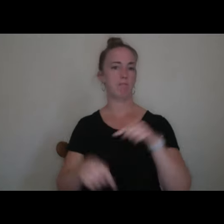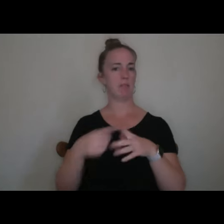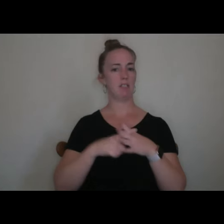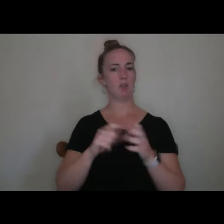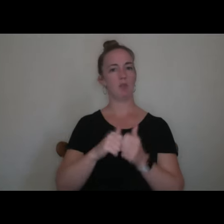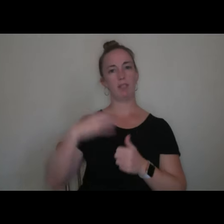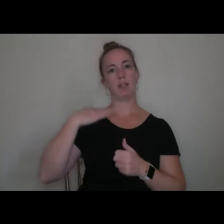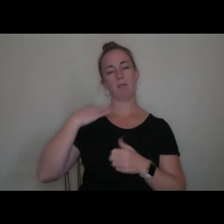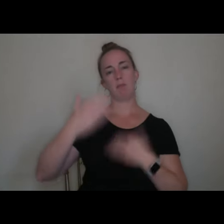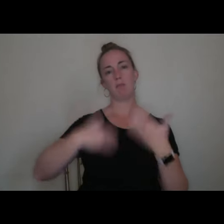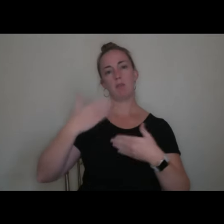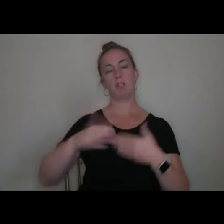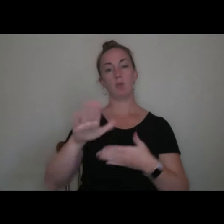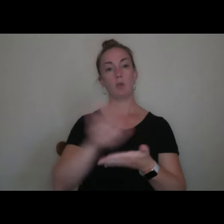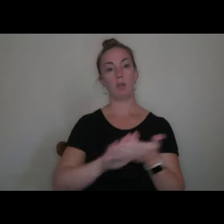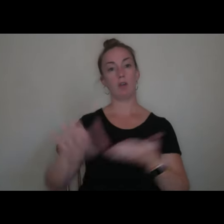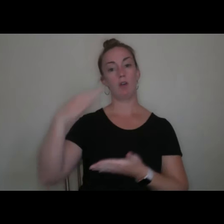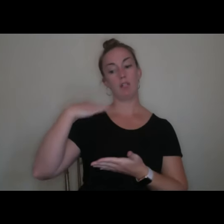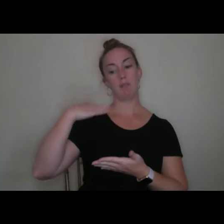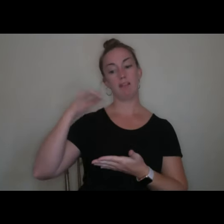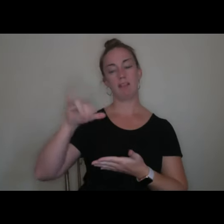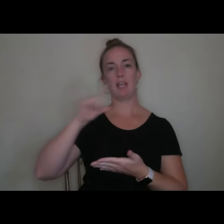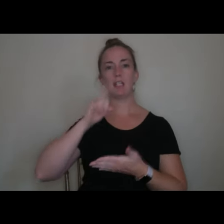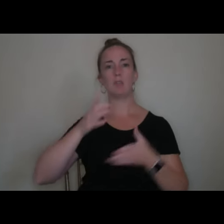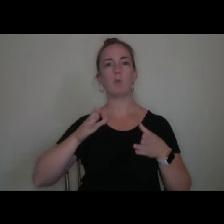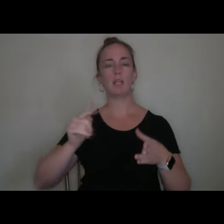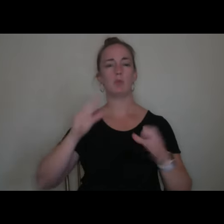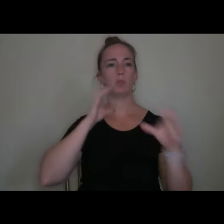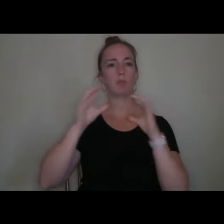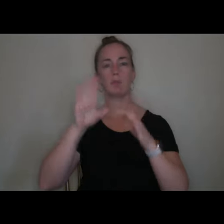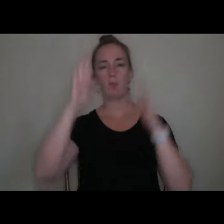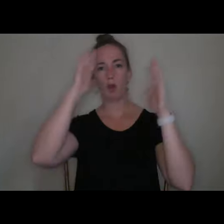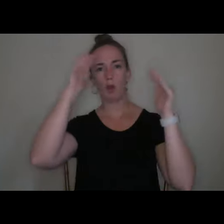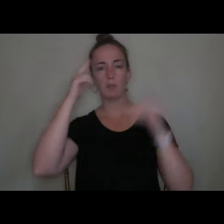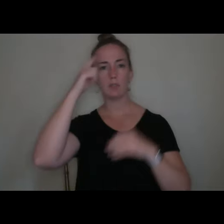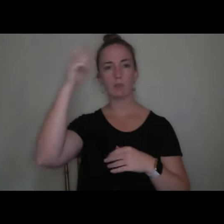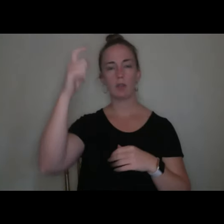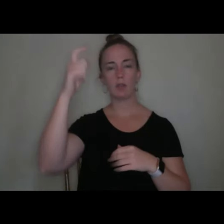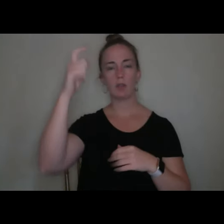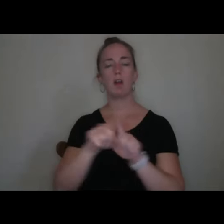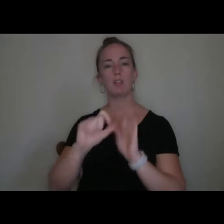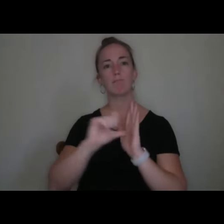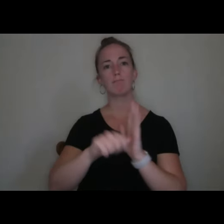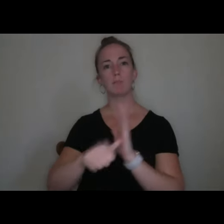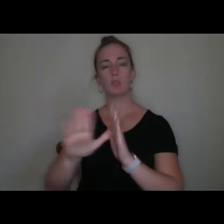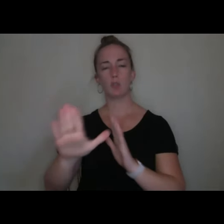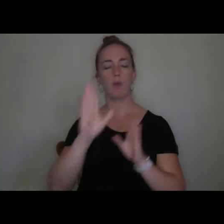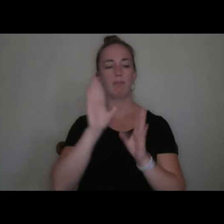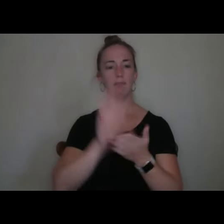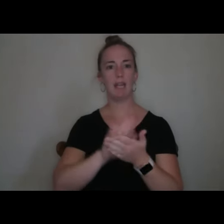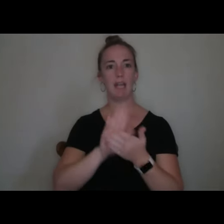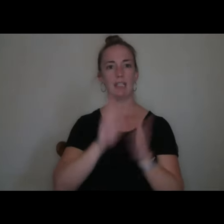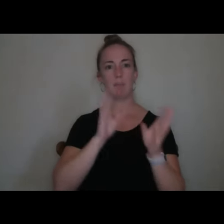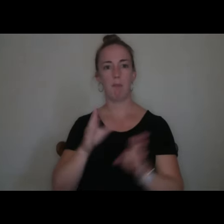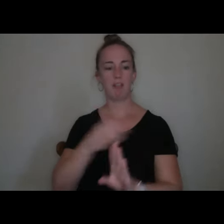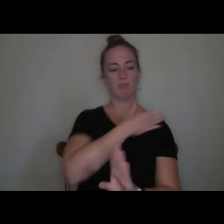Your college application is a vehicle to communicate your hopes and dreams. In addition to highlighting your academic preparation. It is